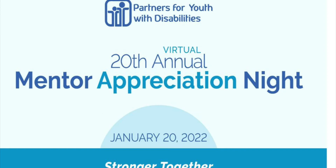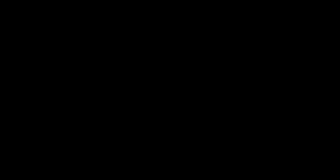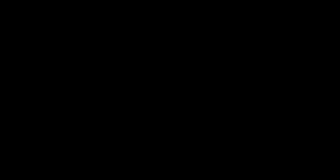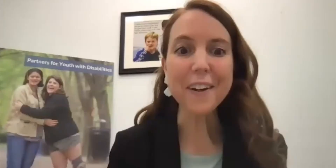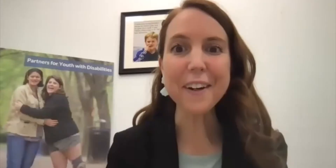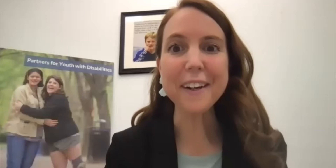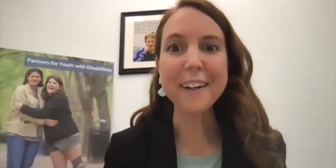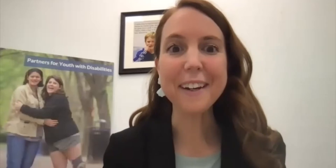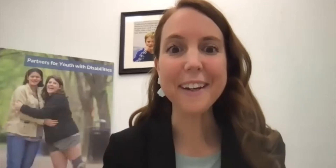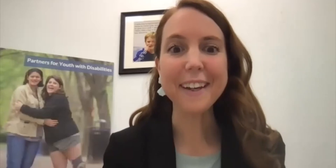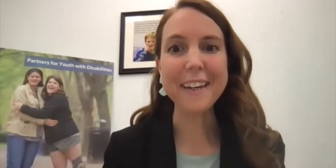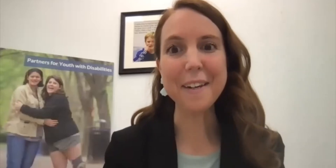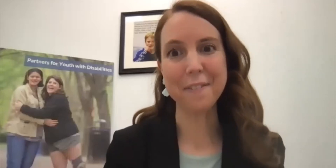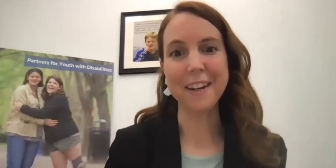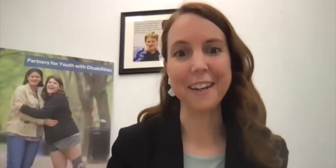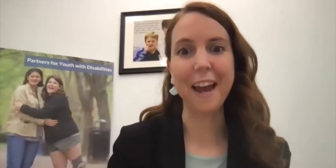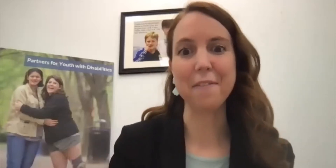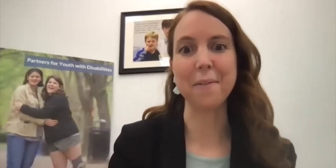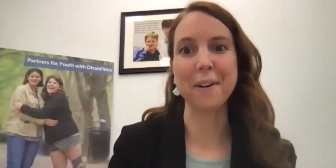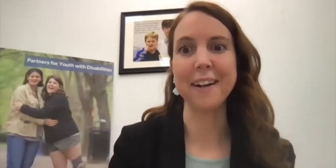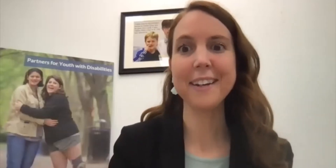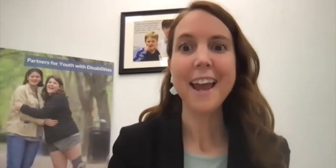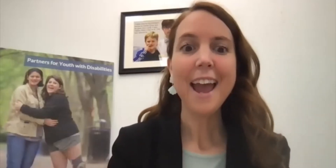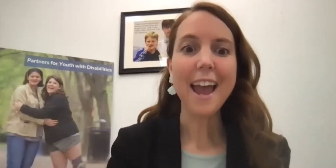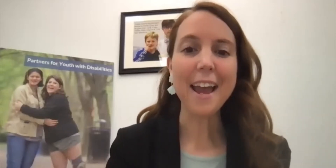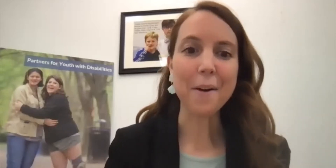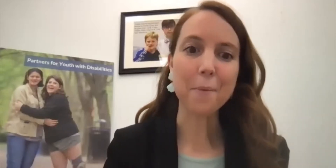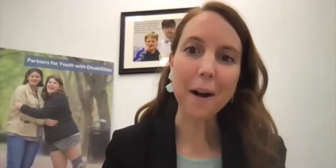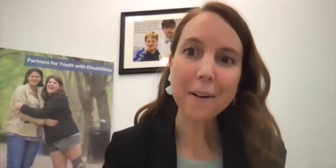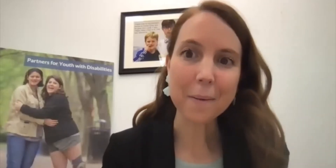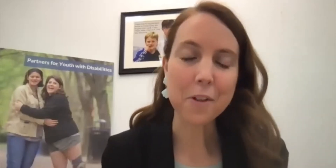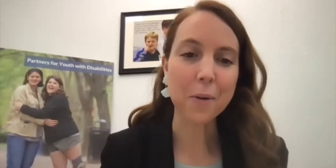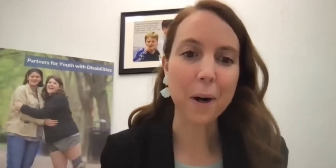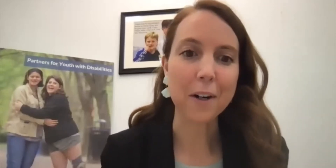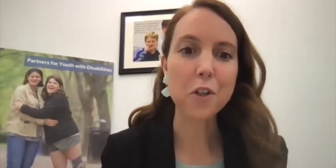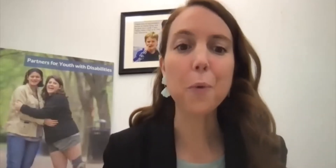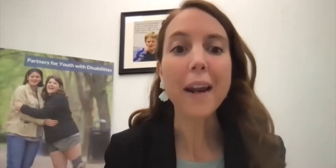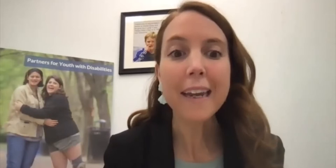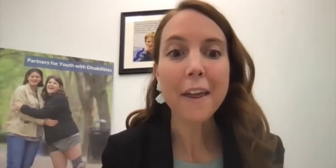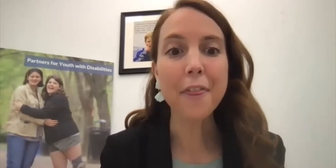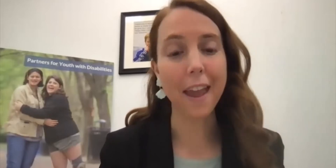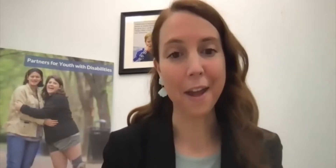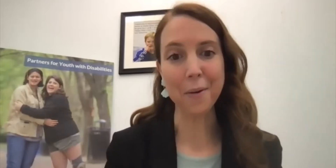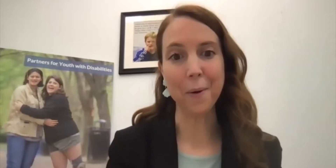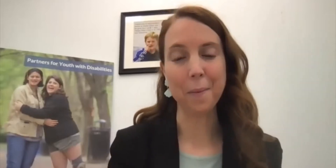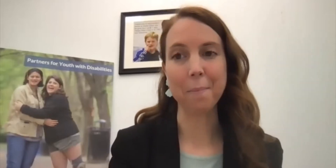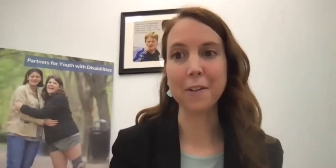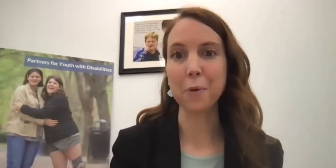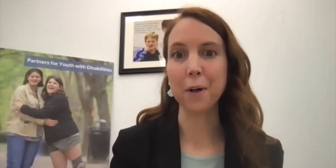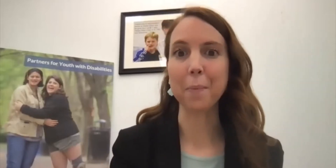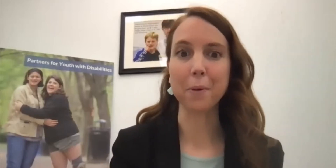Good evening, everyone, and welcome to our 20th annual